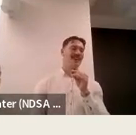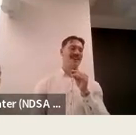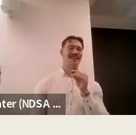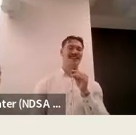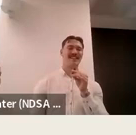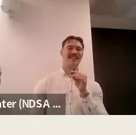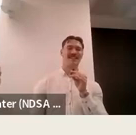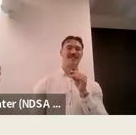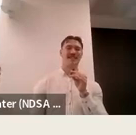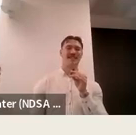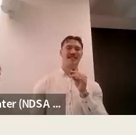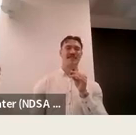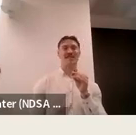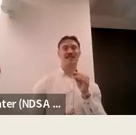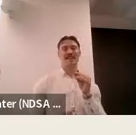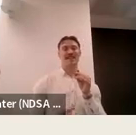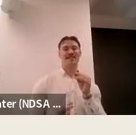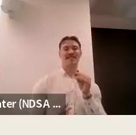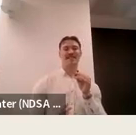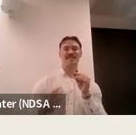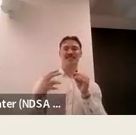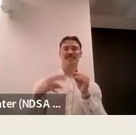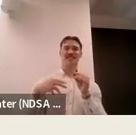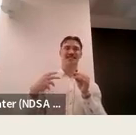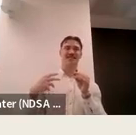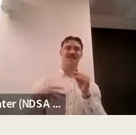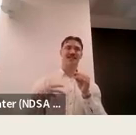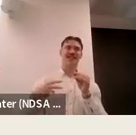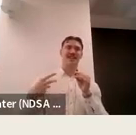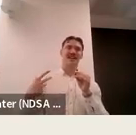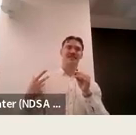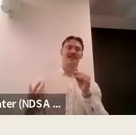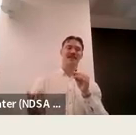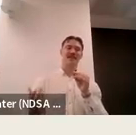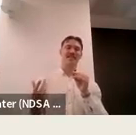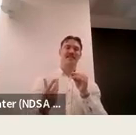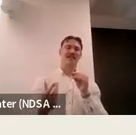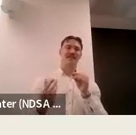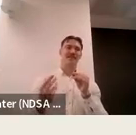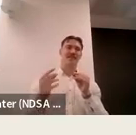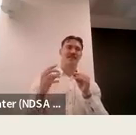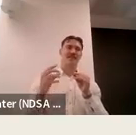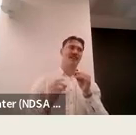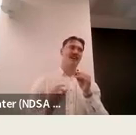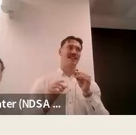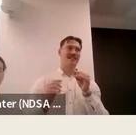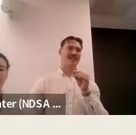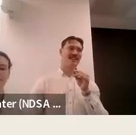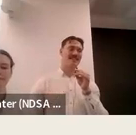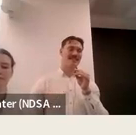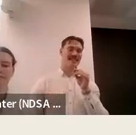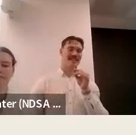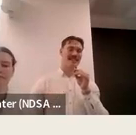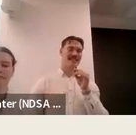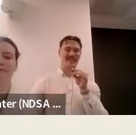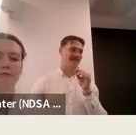um nikki to explain a bit more about the disability action plan um